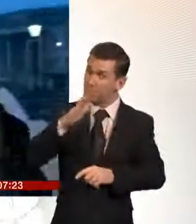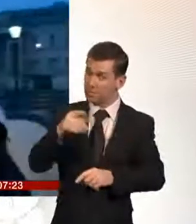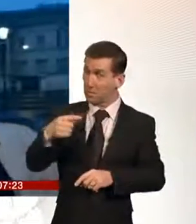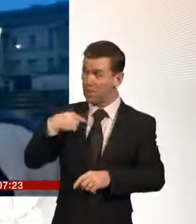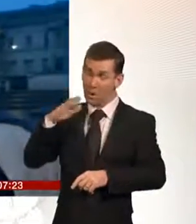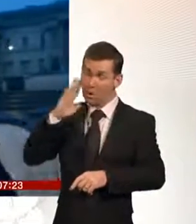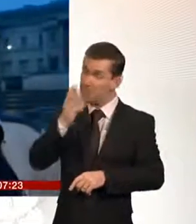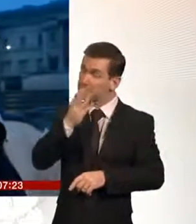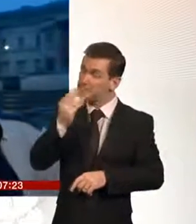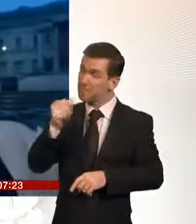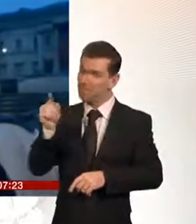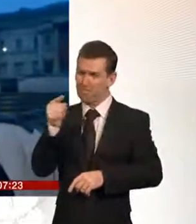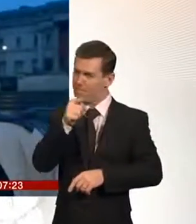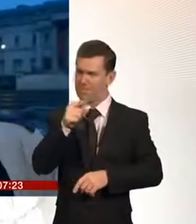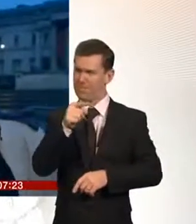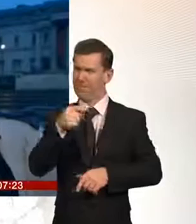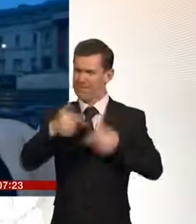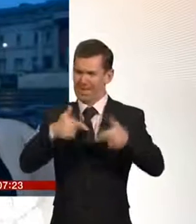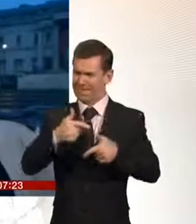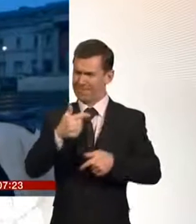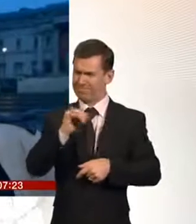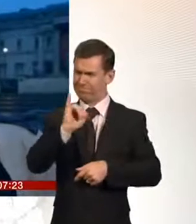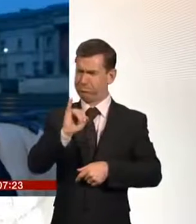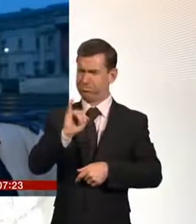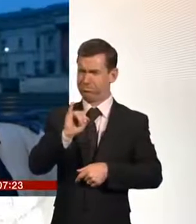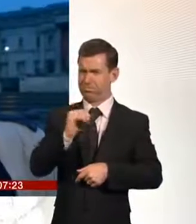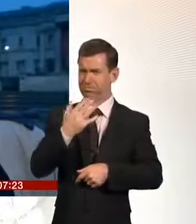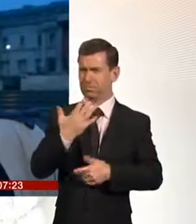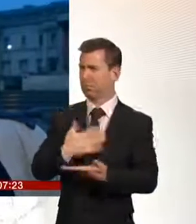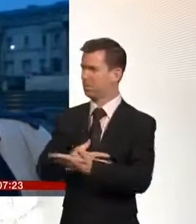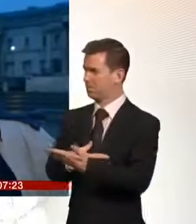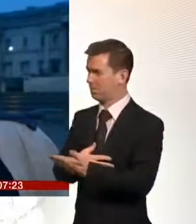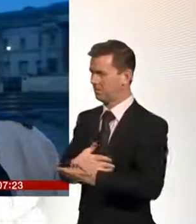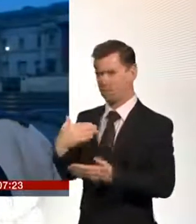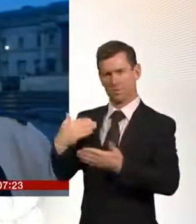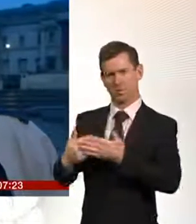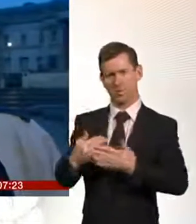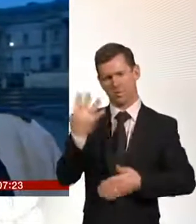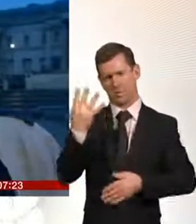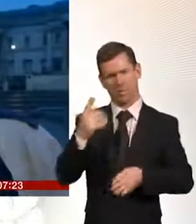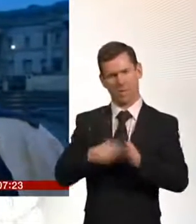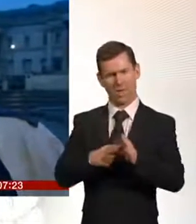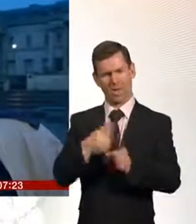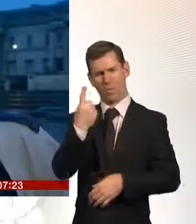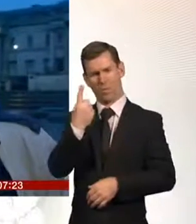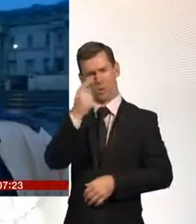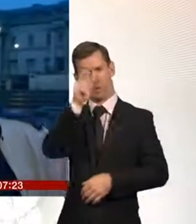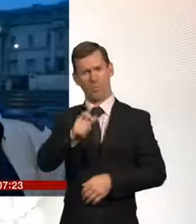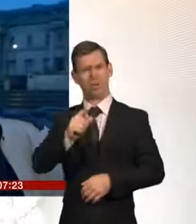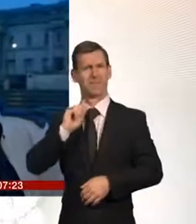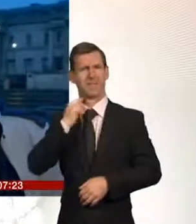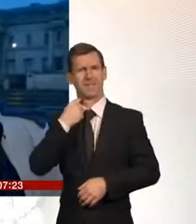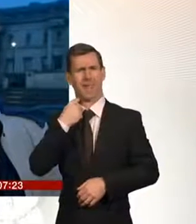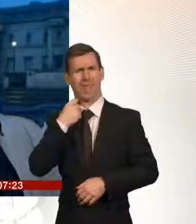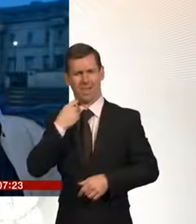the over the last four years one person has been killed by cyclists on a footpath yet something like 50,000 are being killed